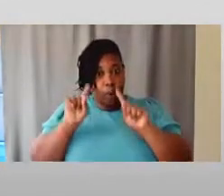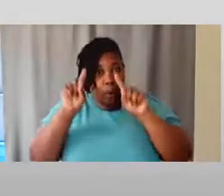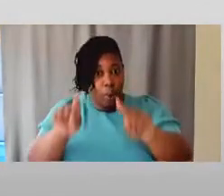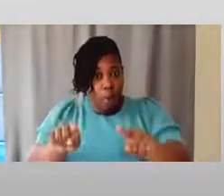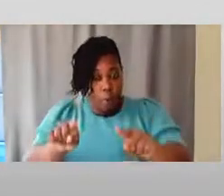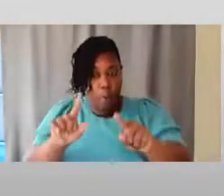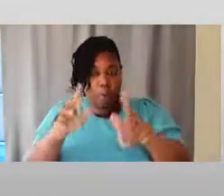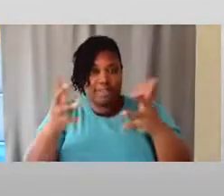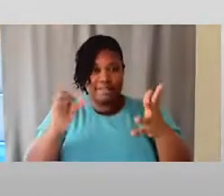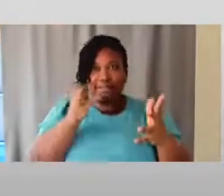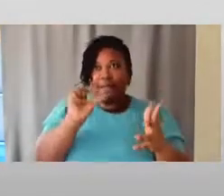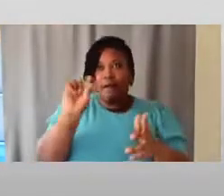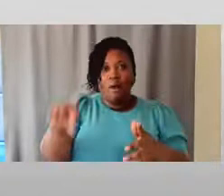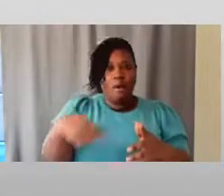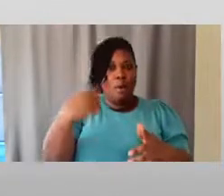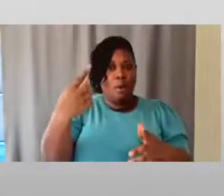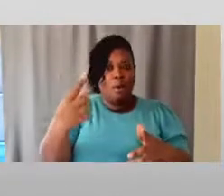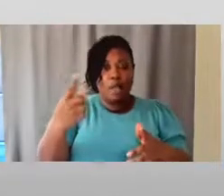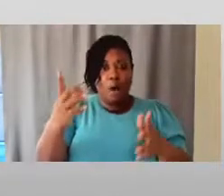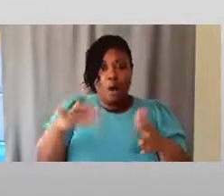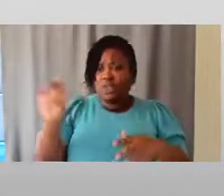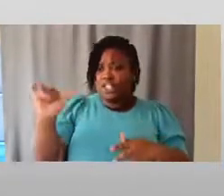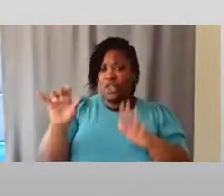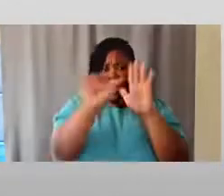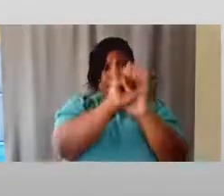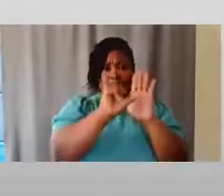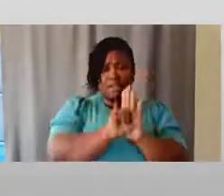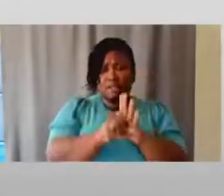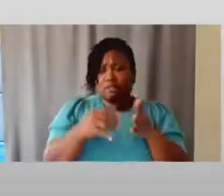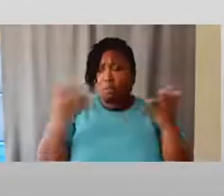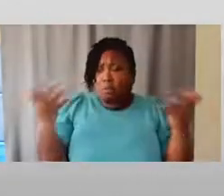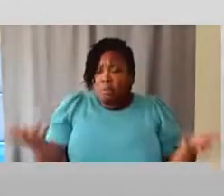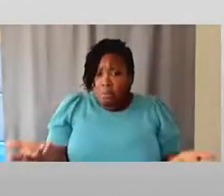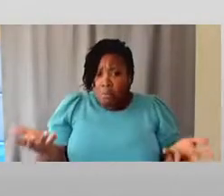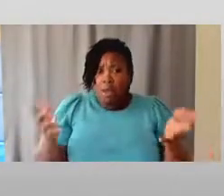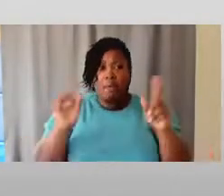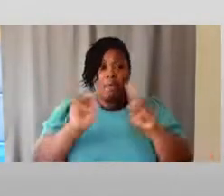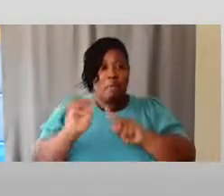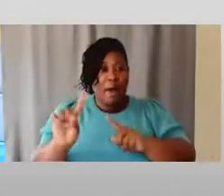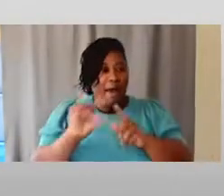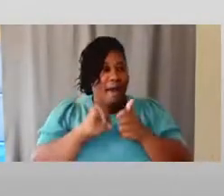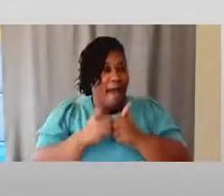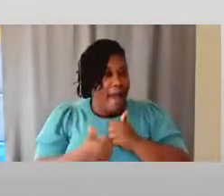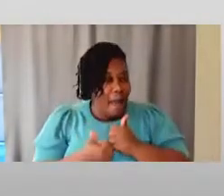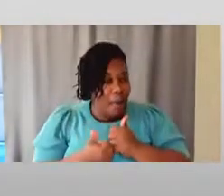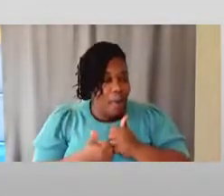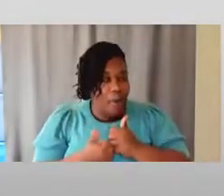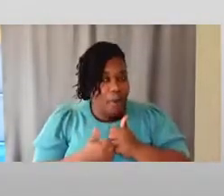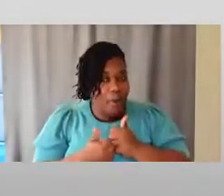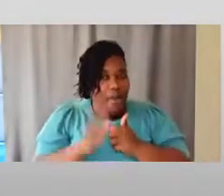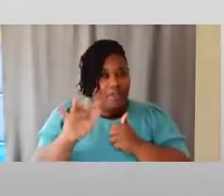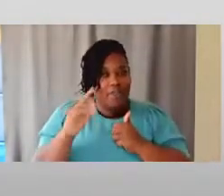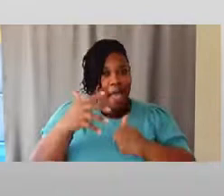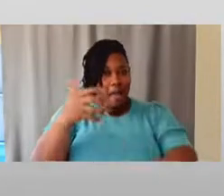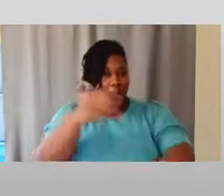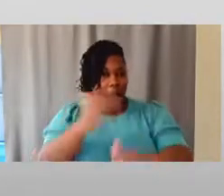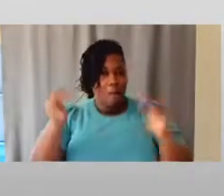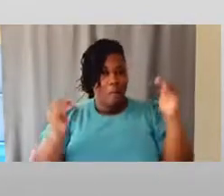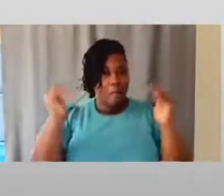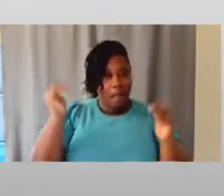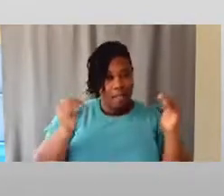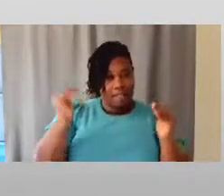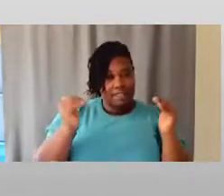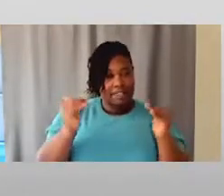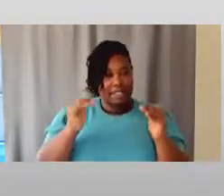just, okay, what are all these other identities, but how, again, the power balance and what can you do,